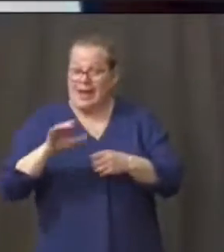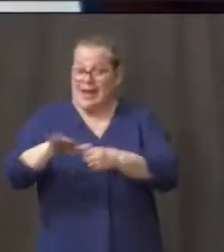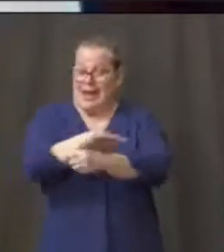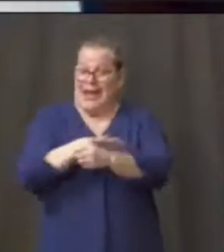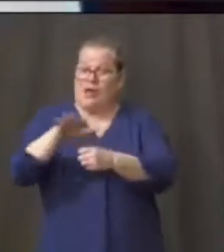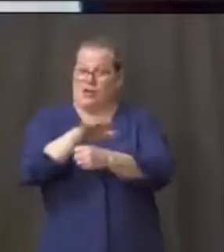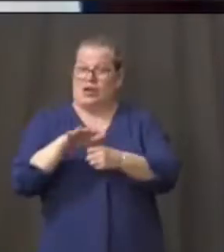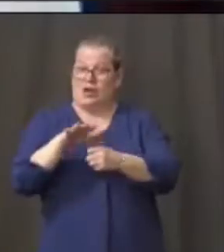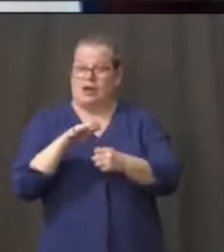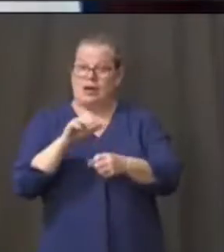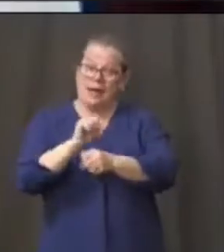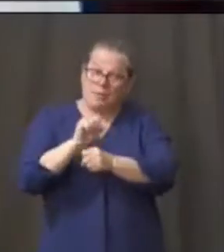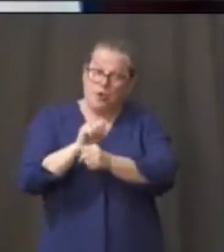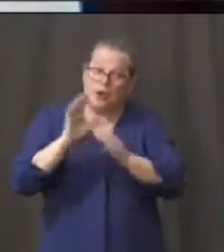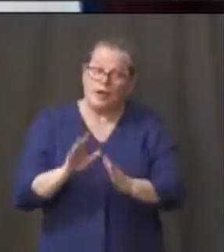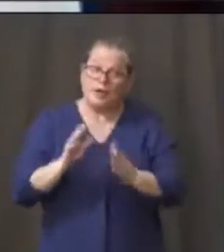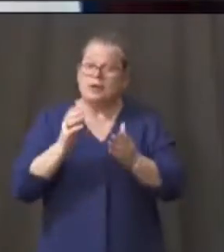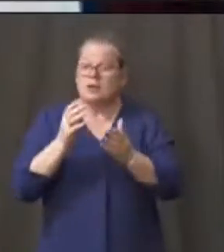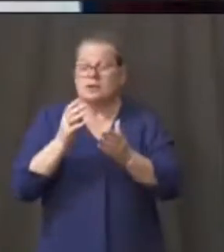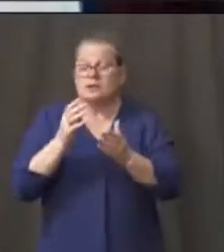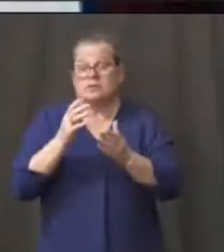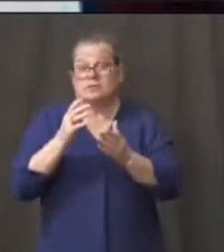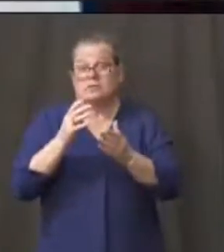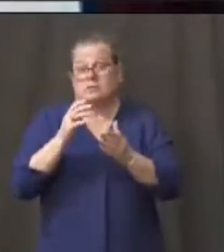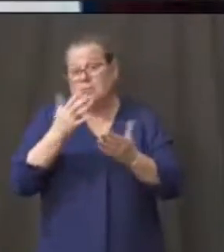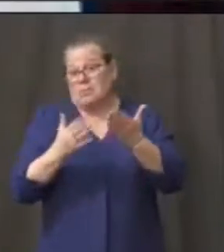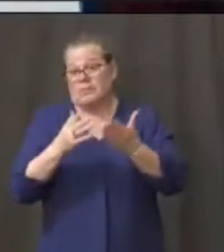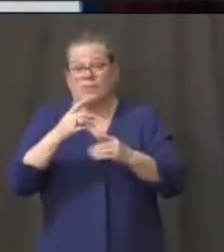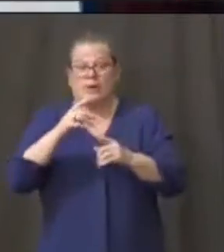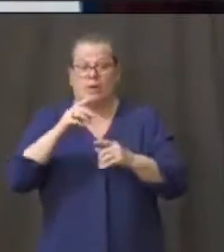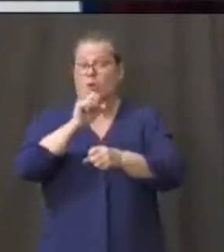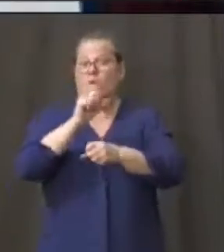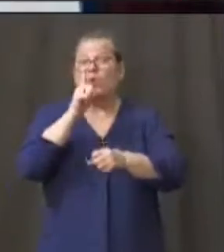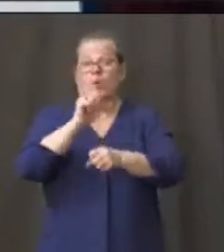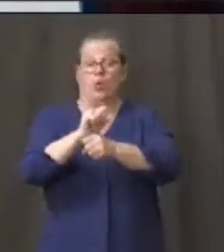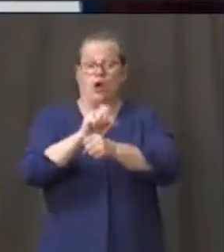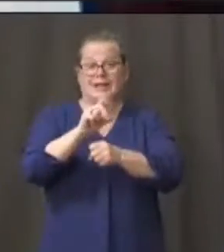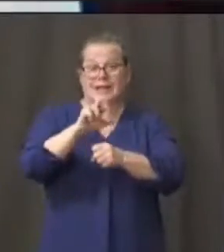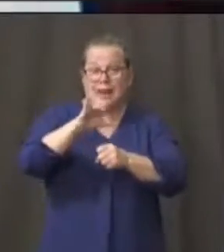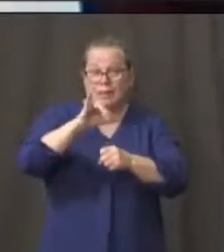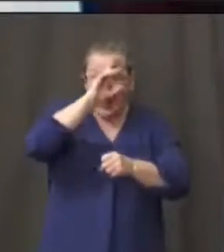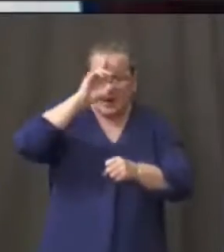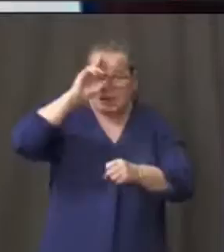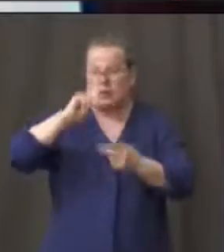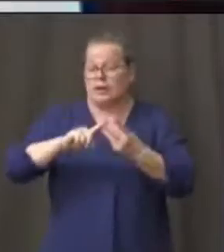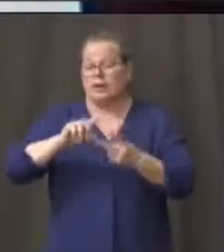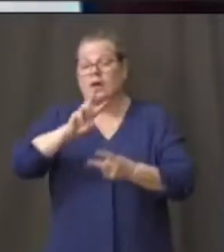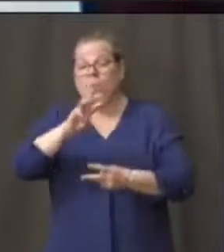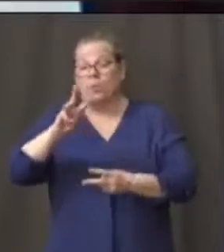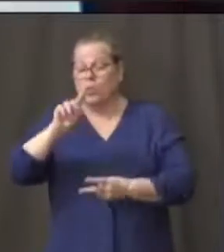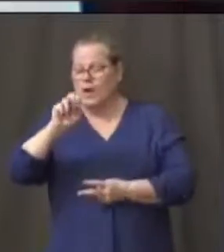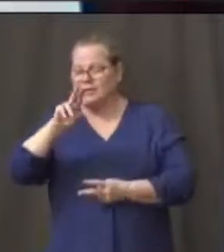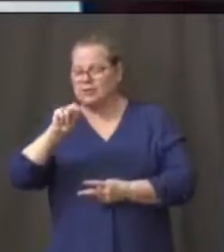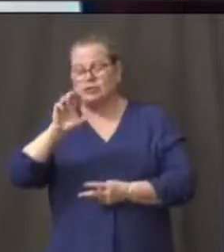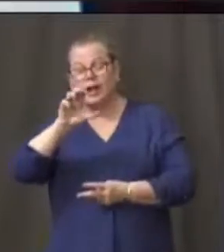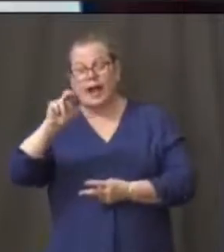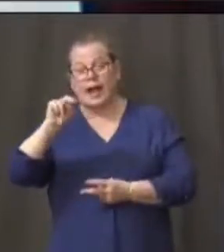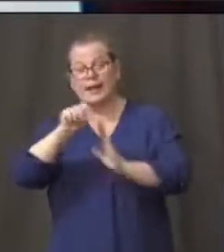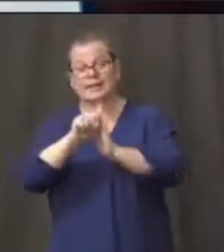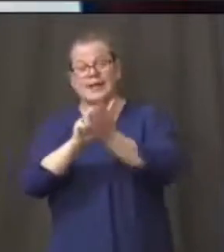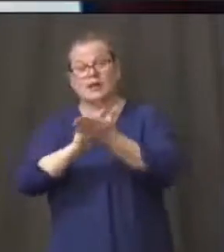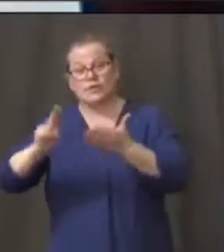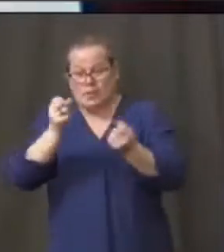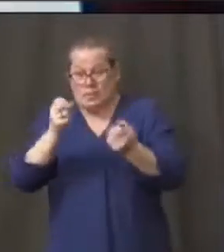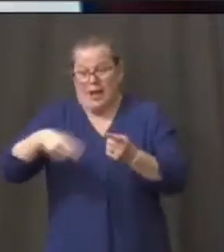including employees that come to Western Connecticut State University, Danbury Hospital, our corporate partners come from New York State. So